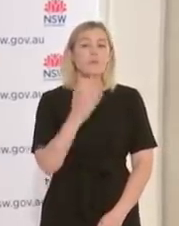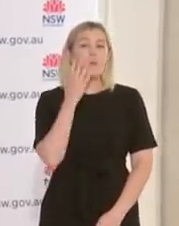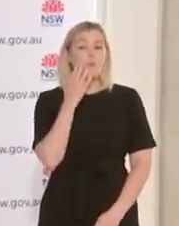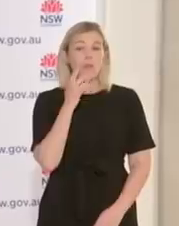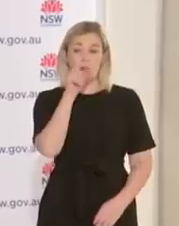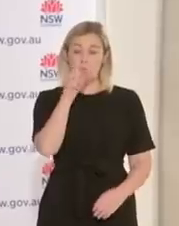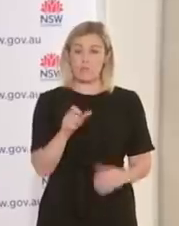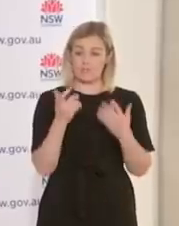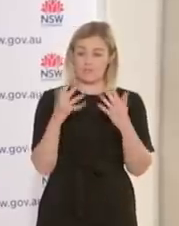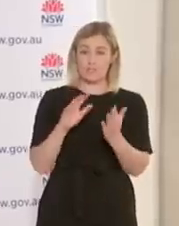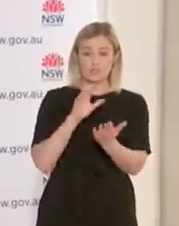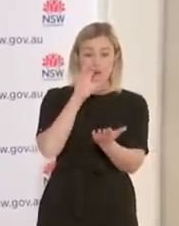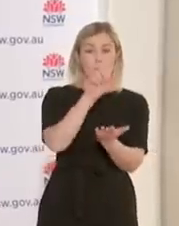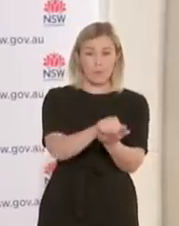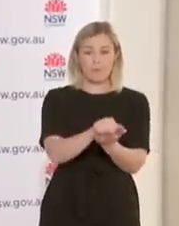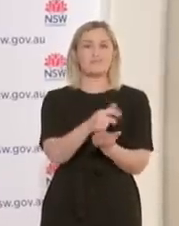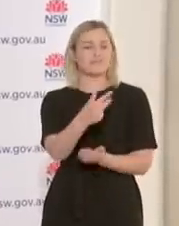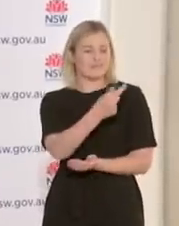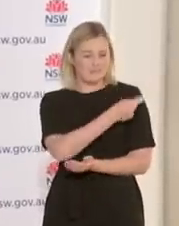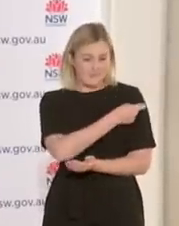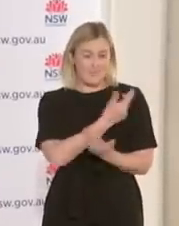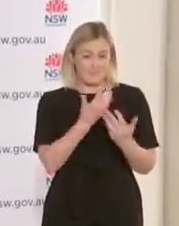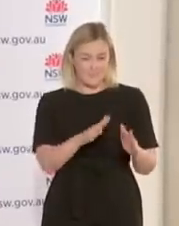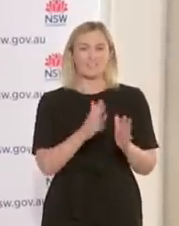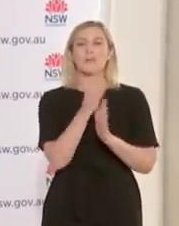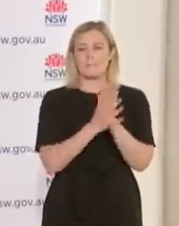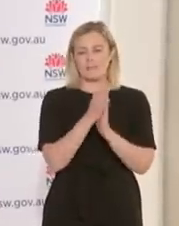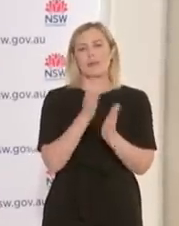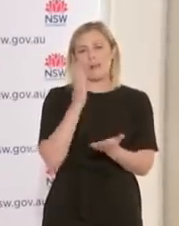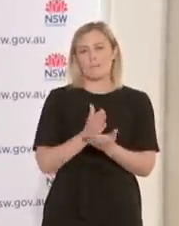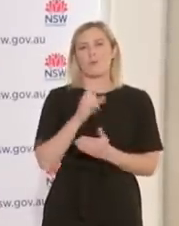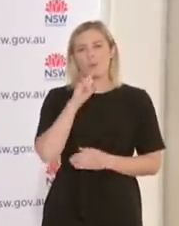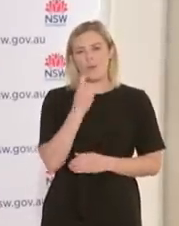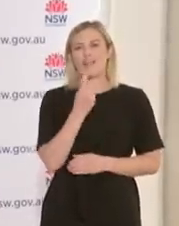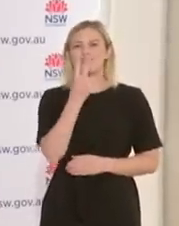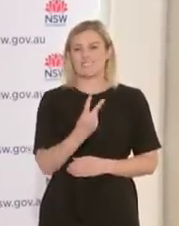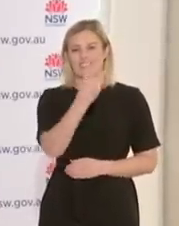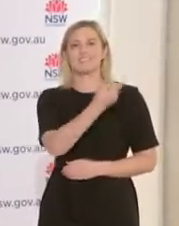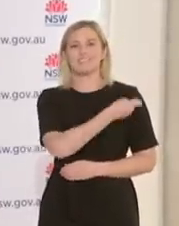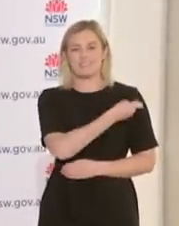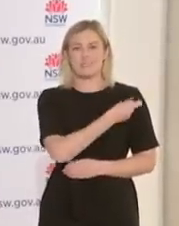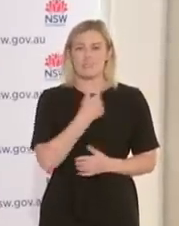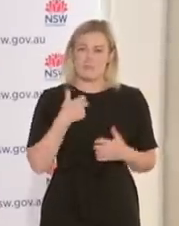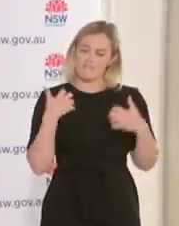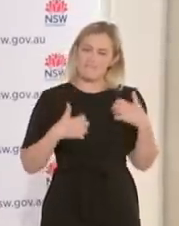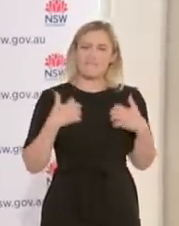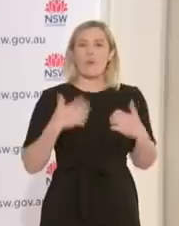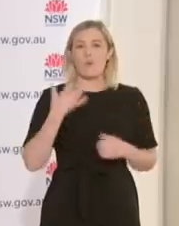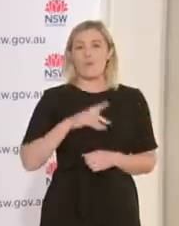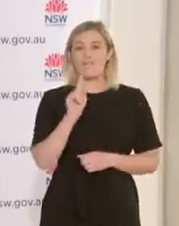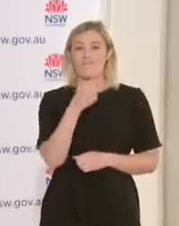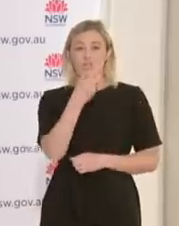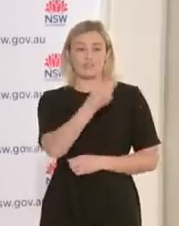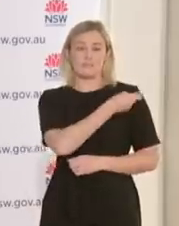the vaccine the second one is guaranteed and so Dr Chan and I have said consistently we really want to see that first dose go up as much